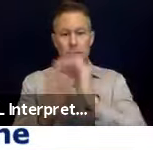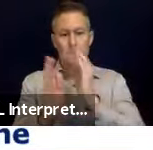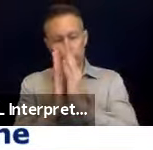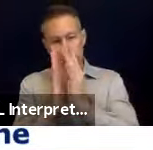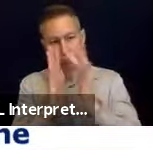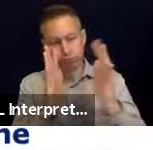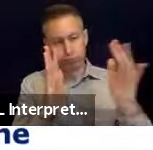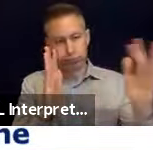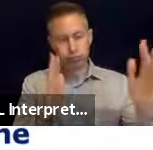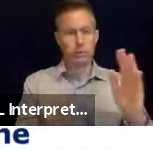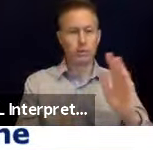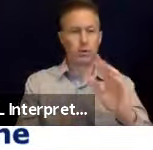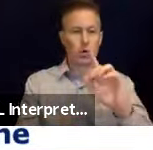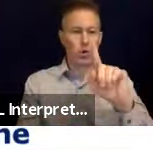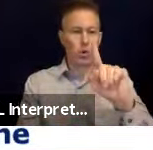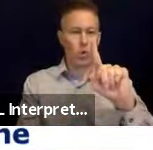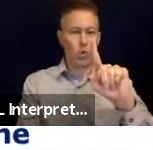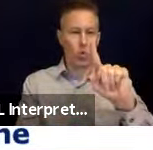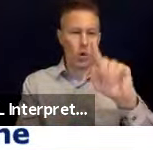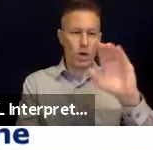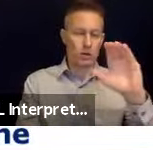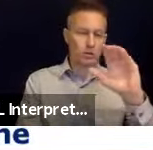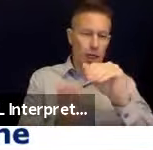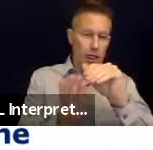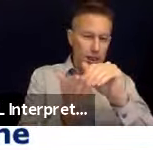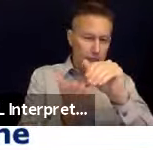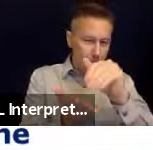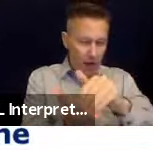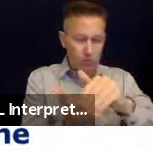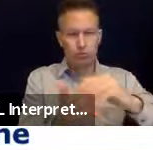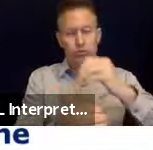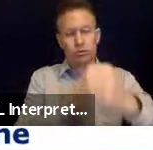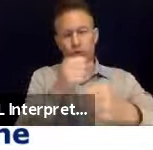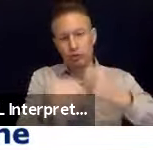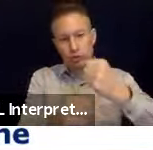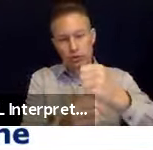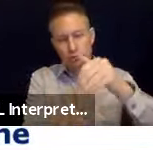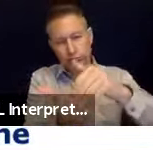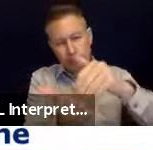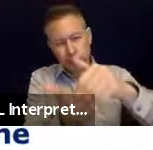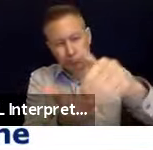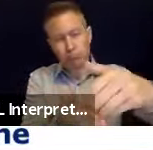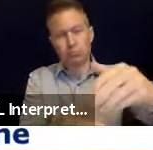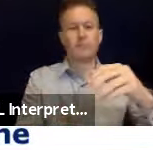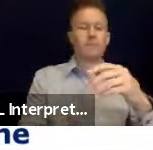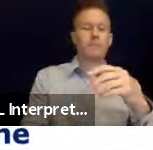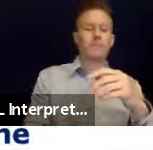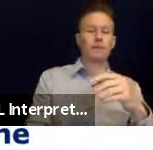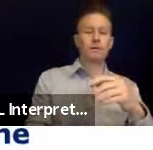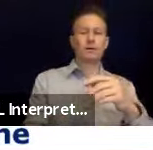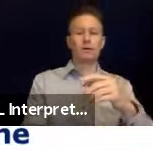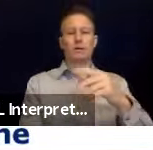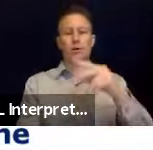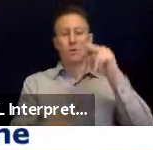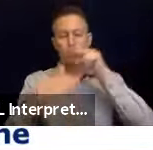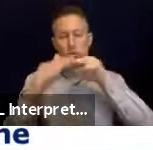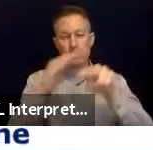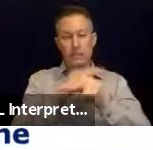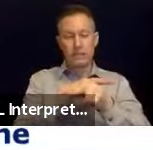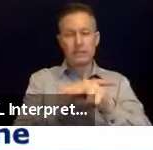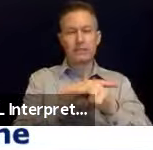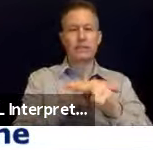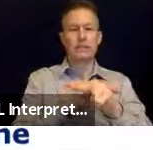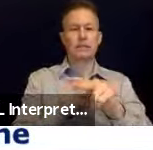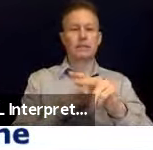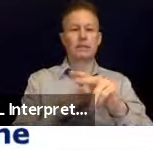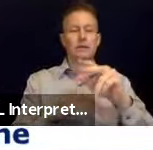you know, hundreds of thousands of years. And so a human time scale of predicting an earthquake over a couple